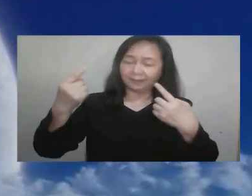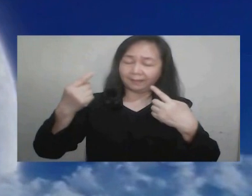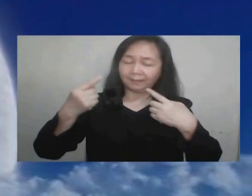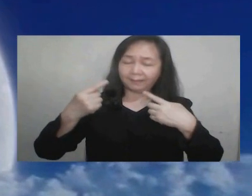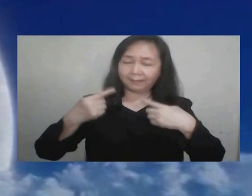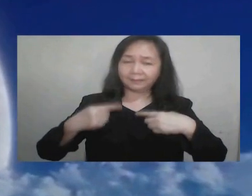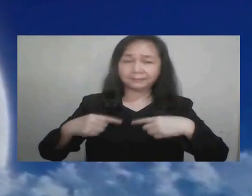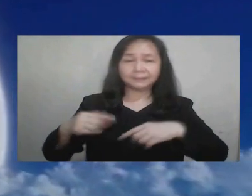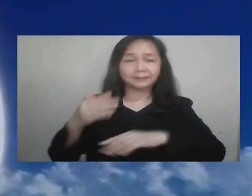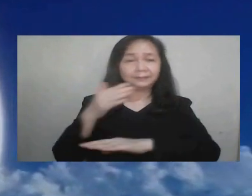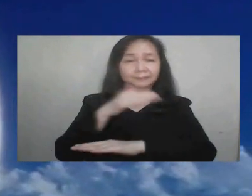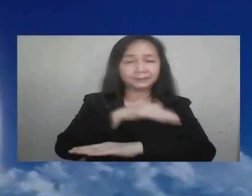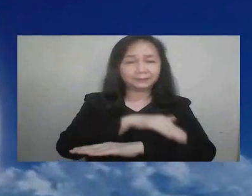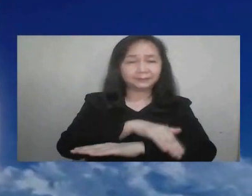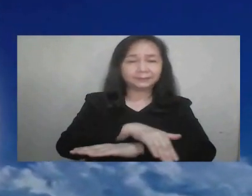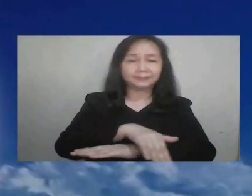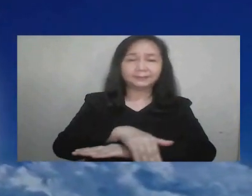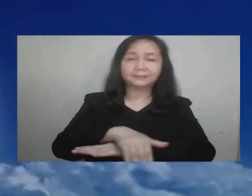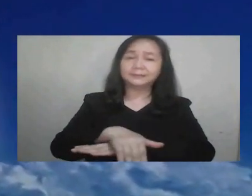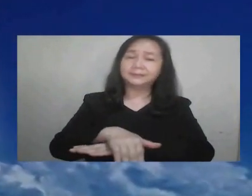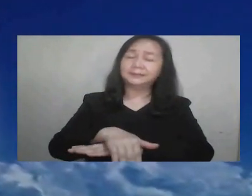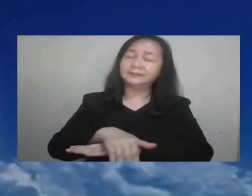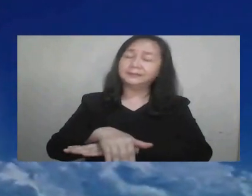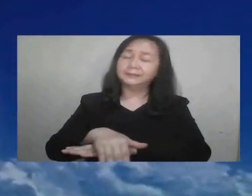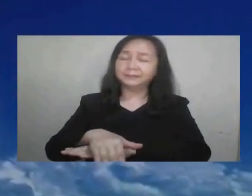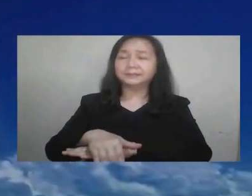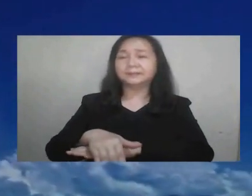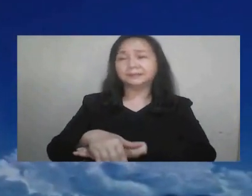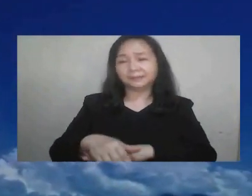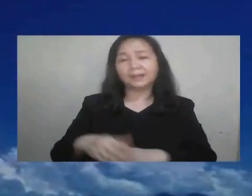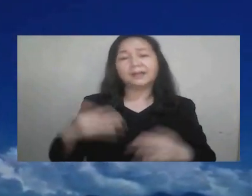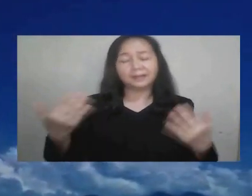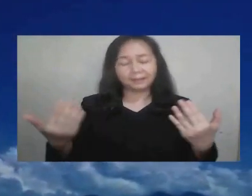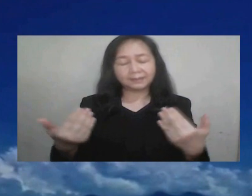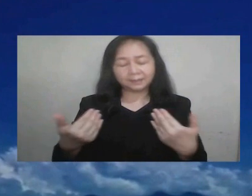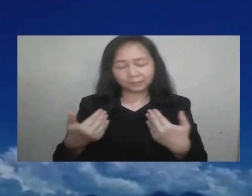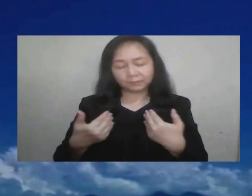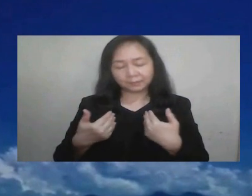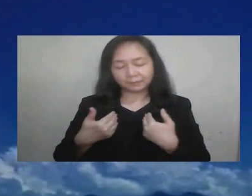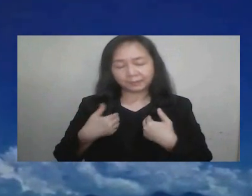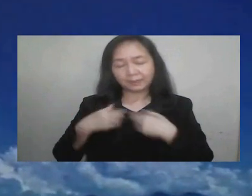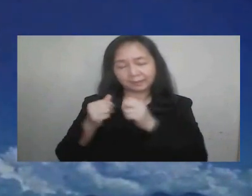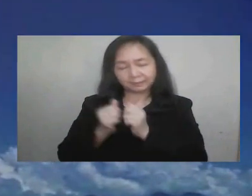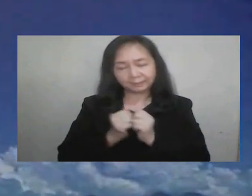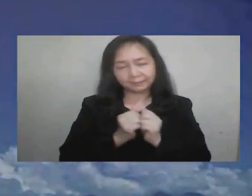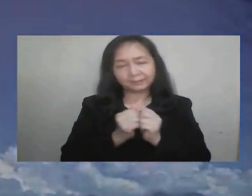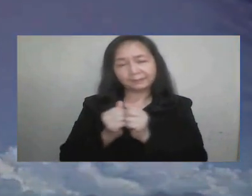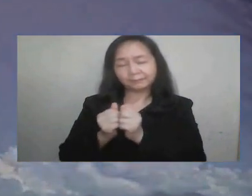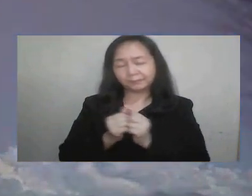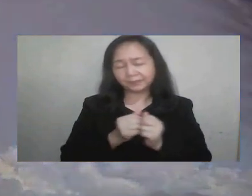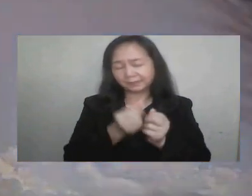Magsapit ng gabi. Taglalakay